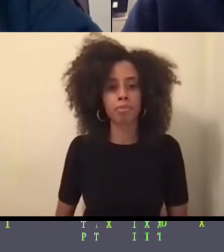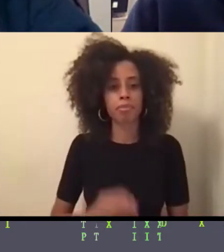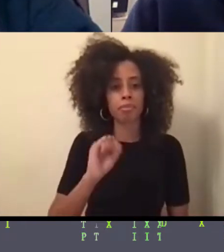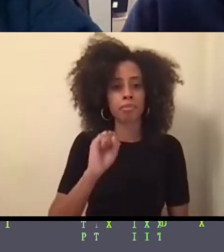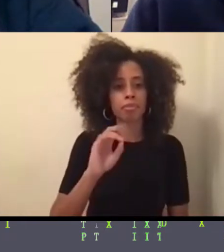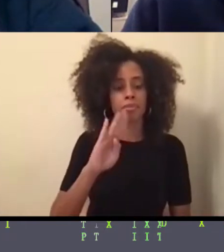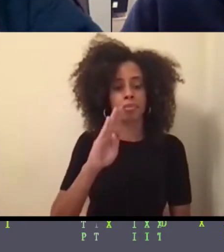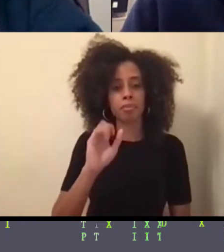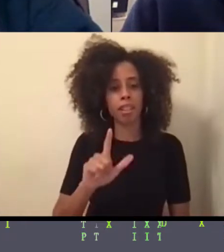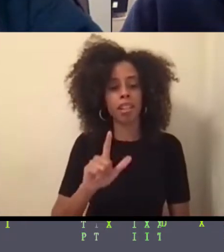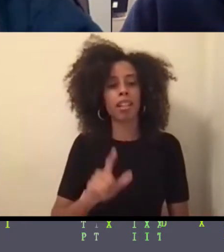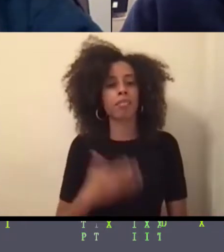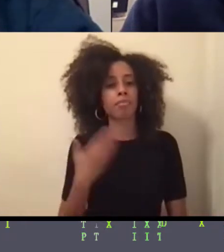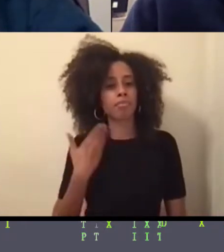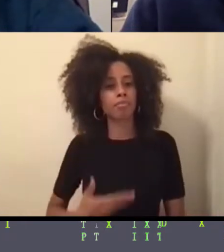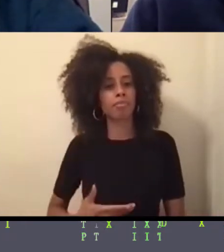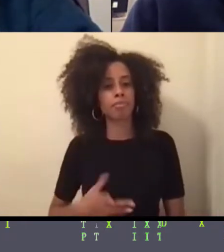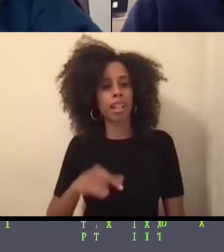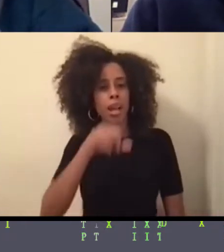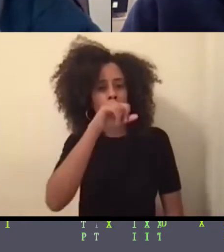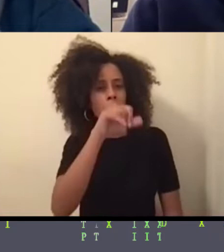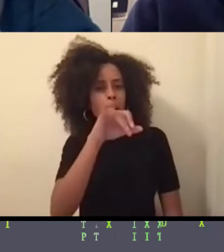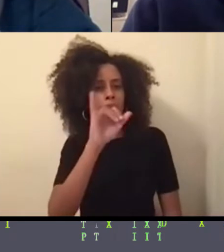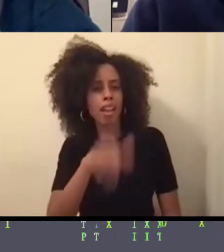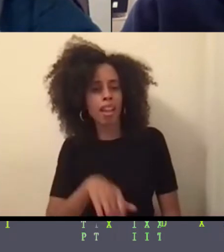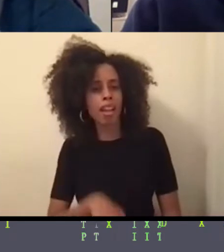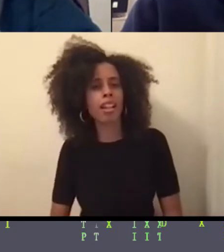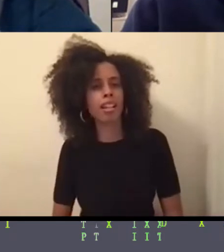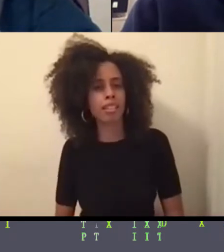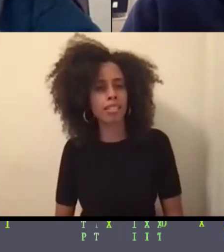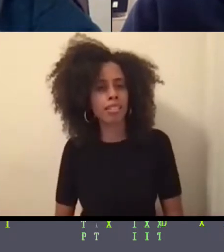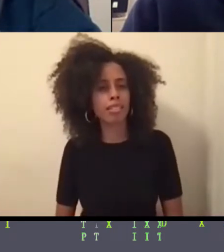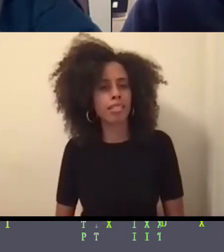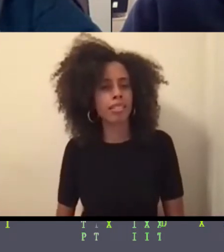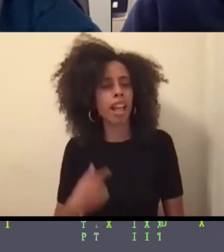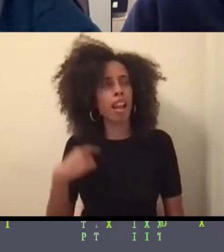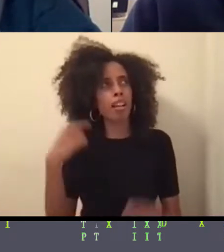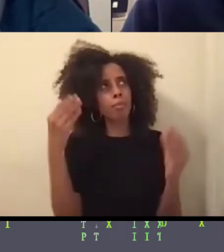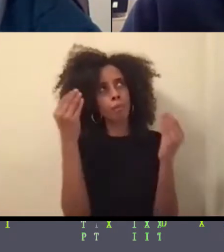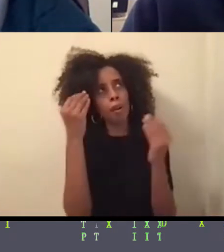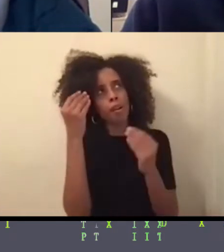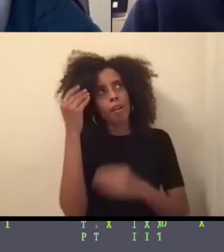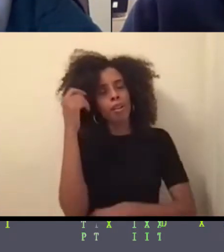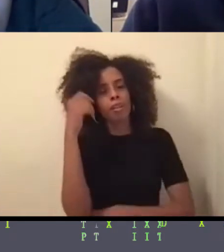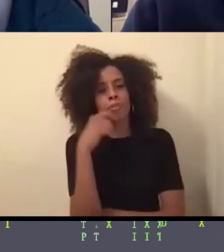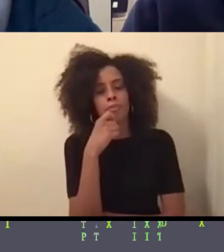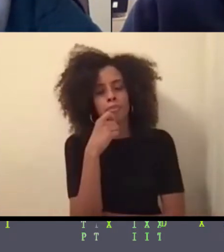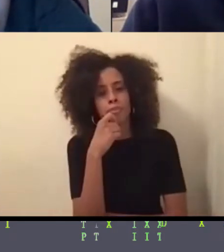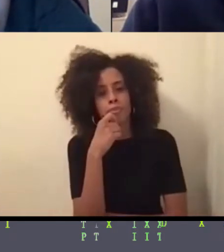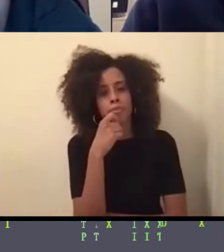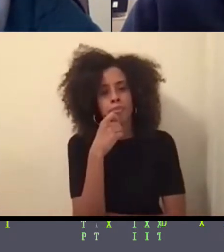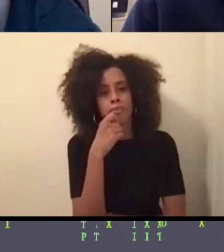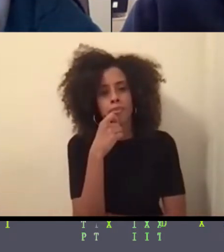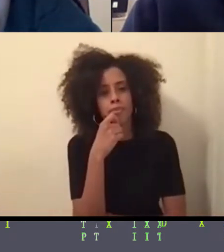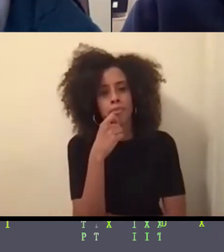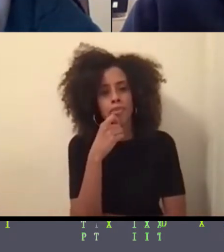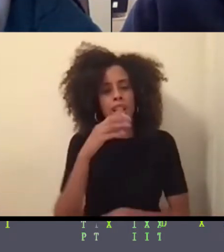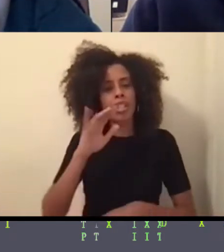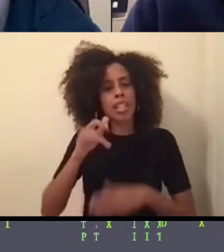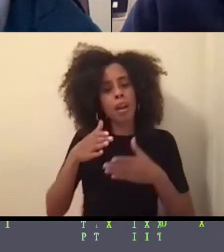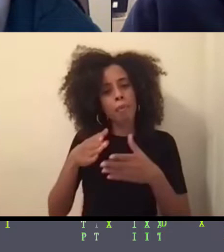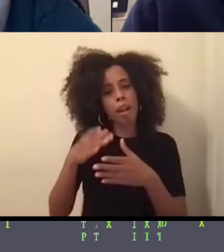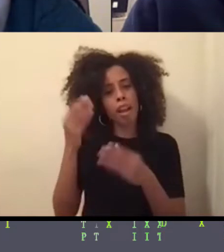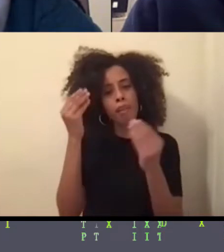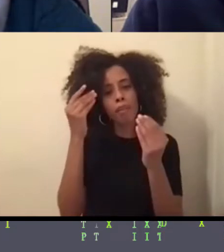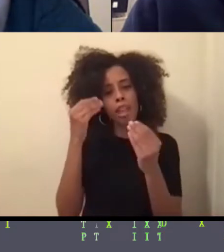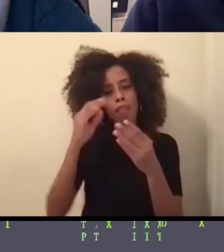Yeah, I love that. And I wonder, does that way of thinking of community for you and I'll